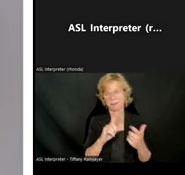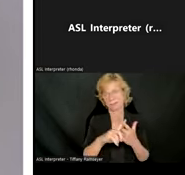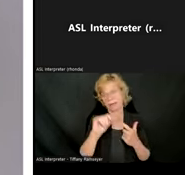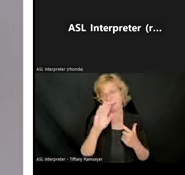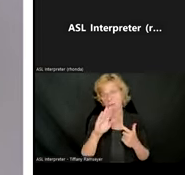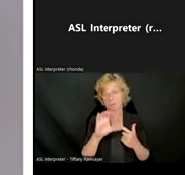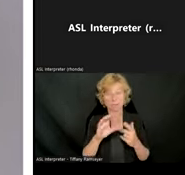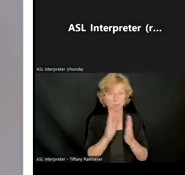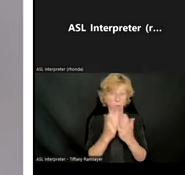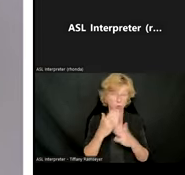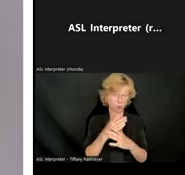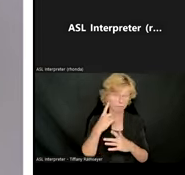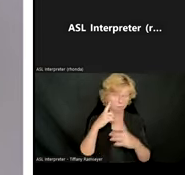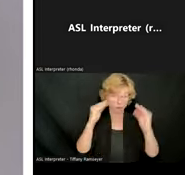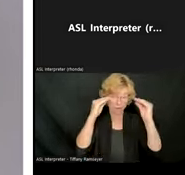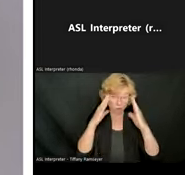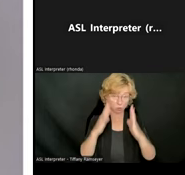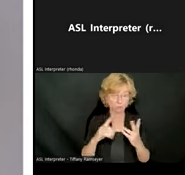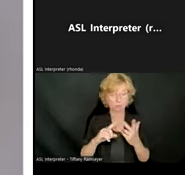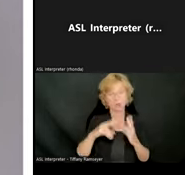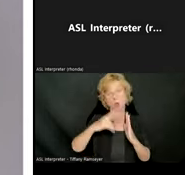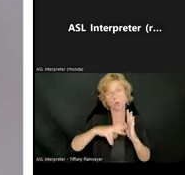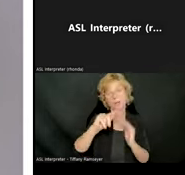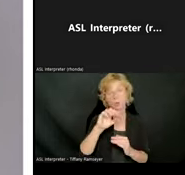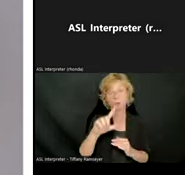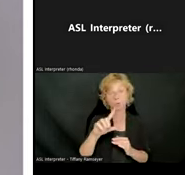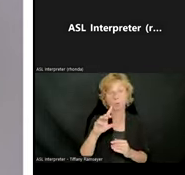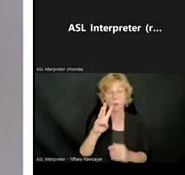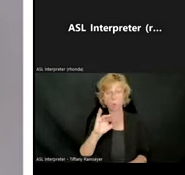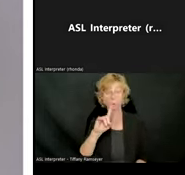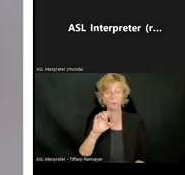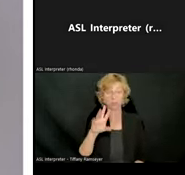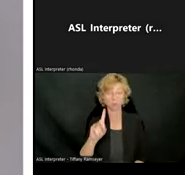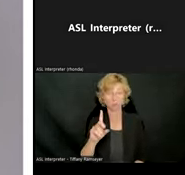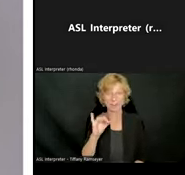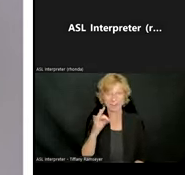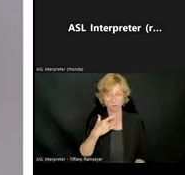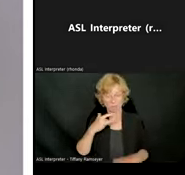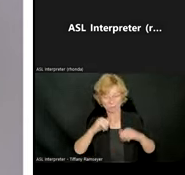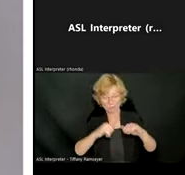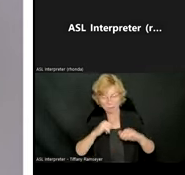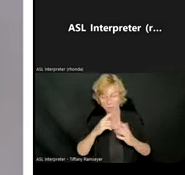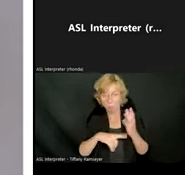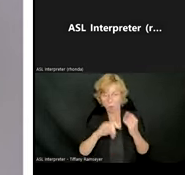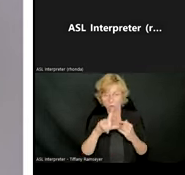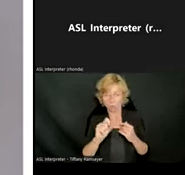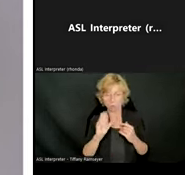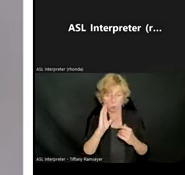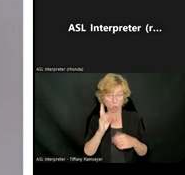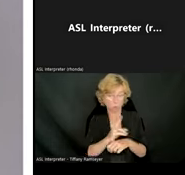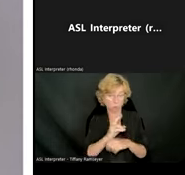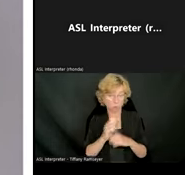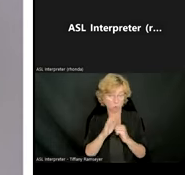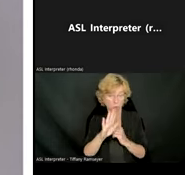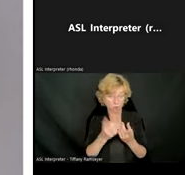for educators. We even have a reading tool wizard. If you're not sure what tools you should be using with the devices you have, go and